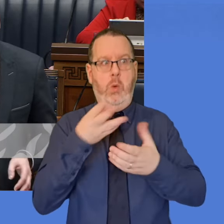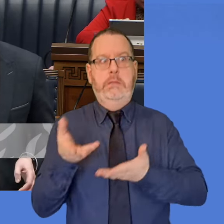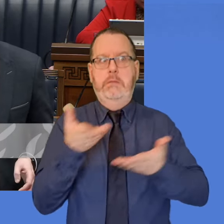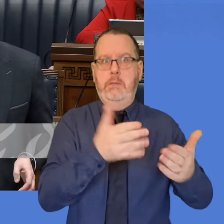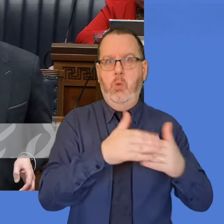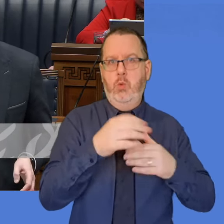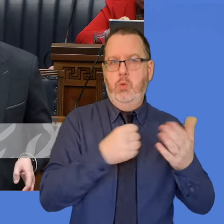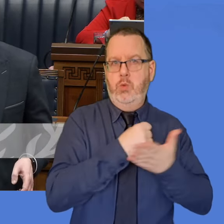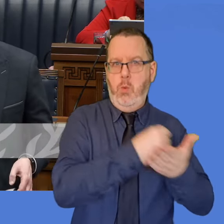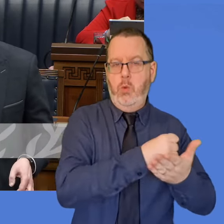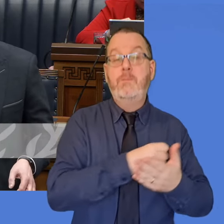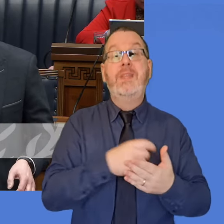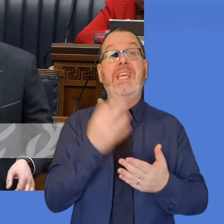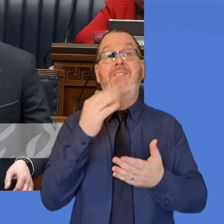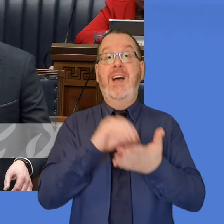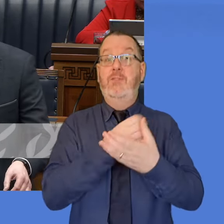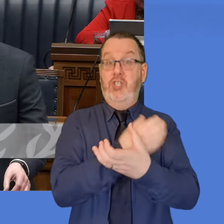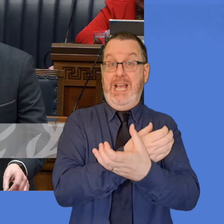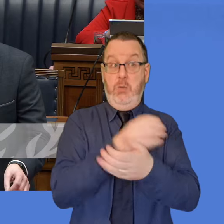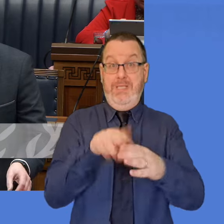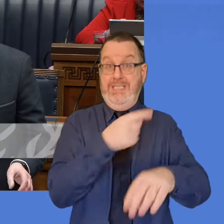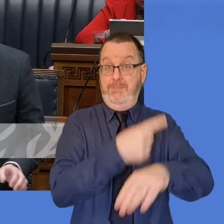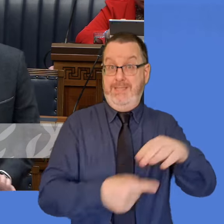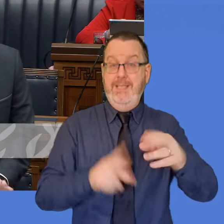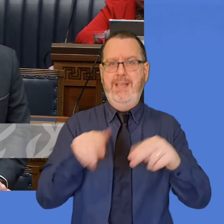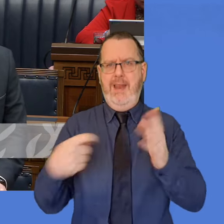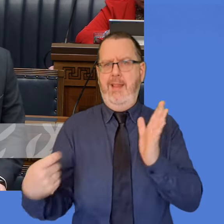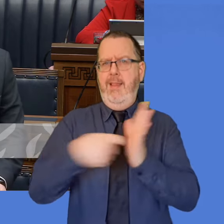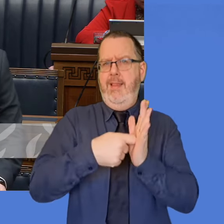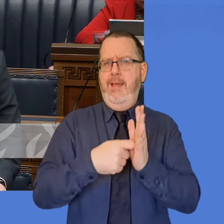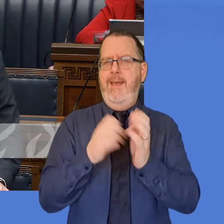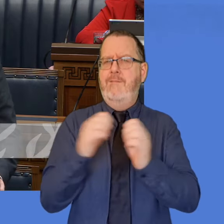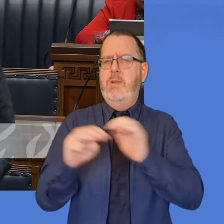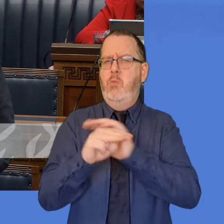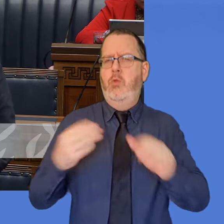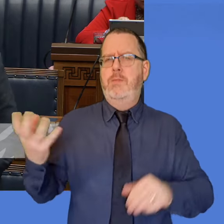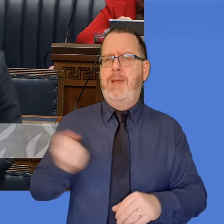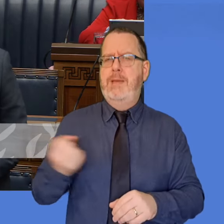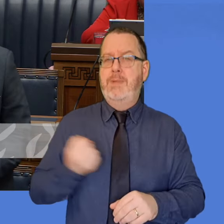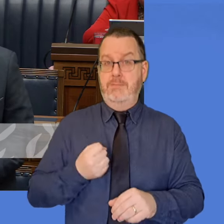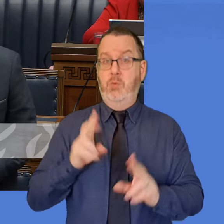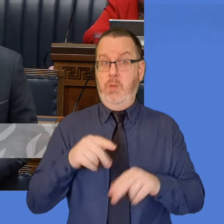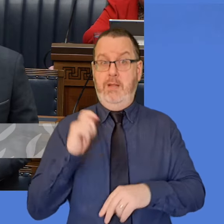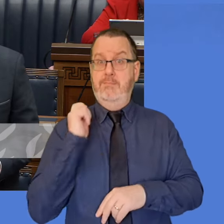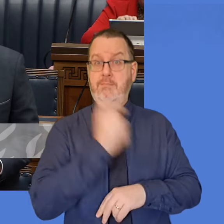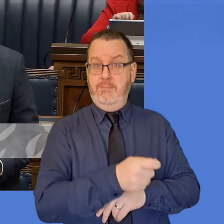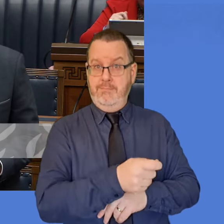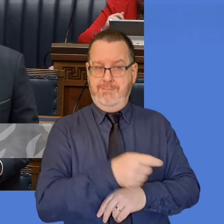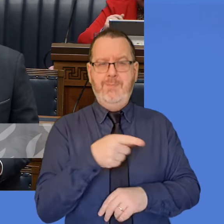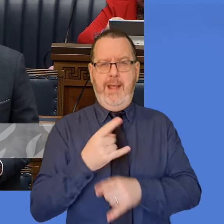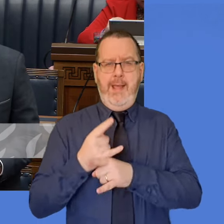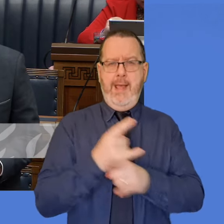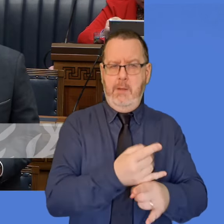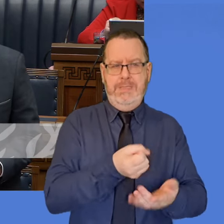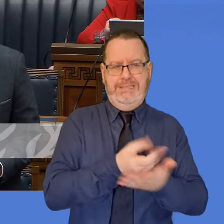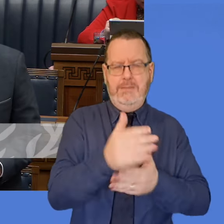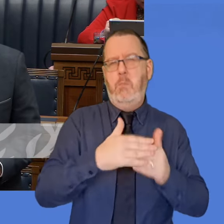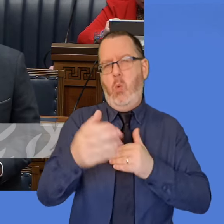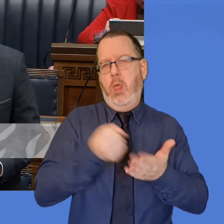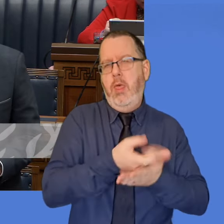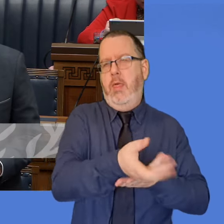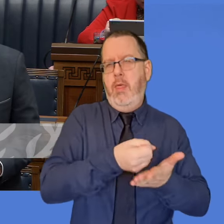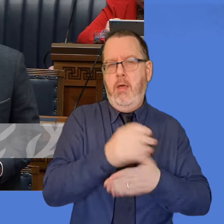child with a disability, an extra monthly payment is also available to help with the extra costs of bringing up a disabled child.